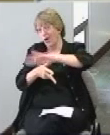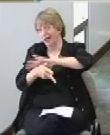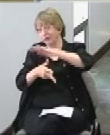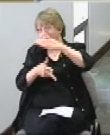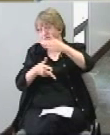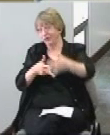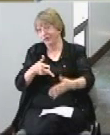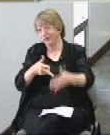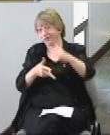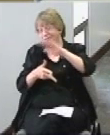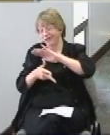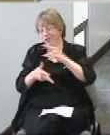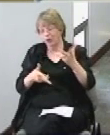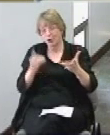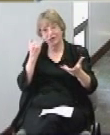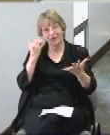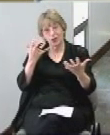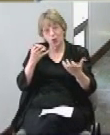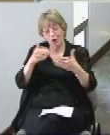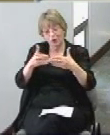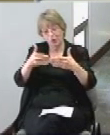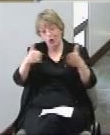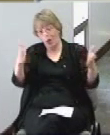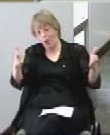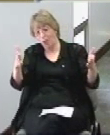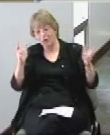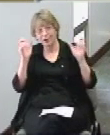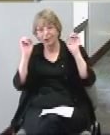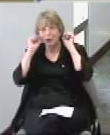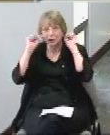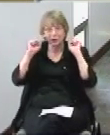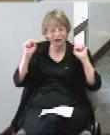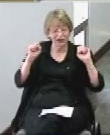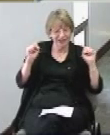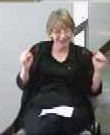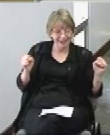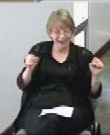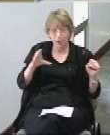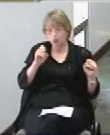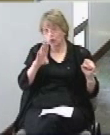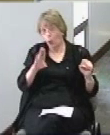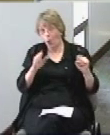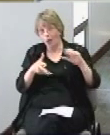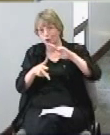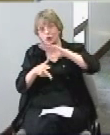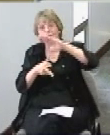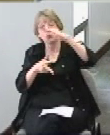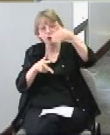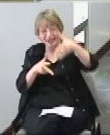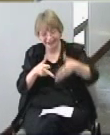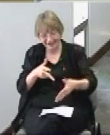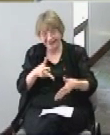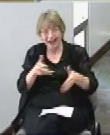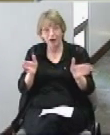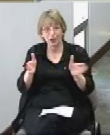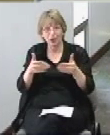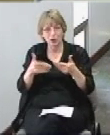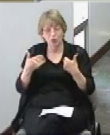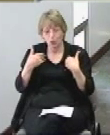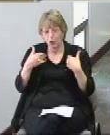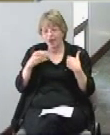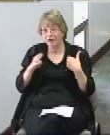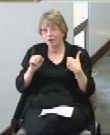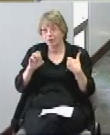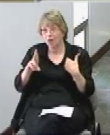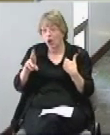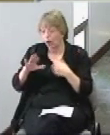to the noise in the hubbub you can or you can close it off and we'll even have a bar set up in there that we